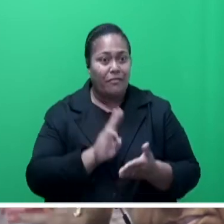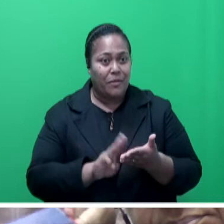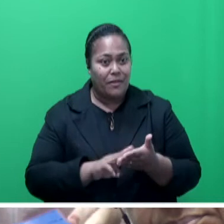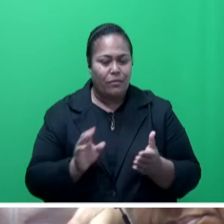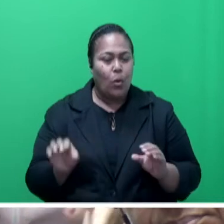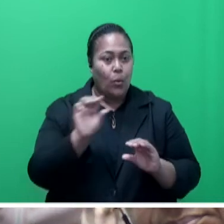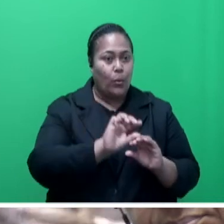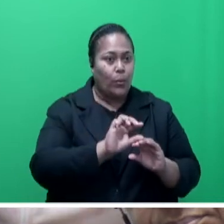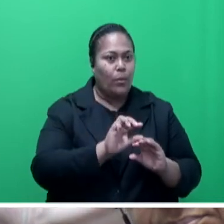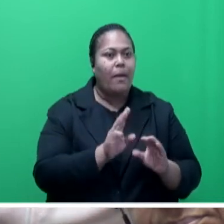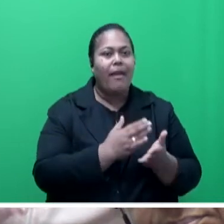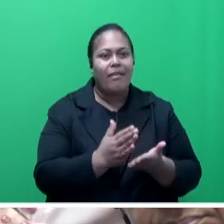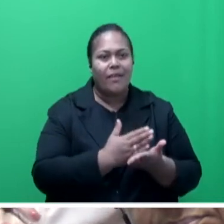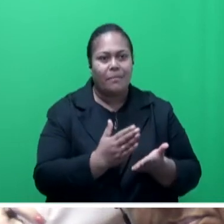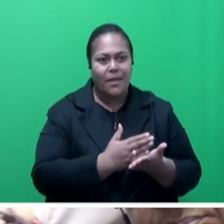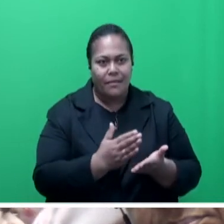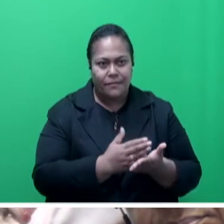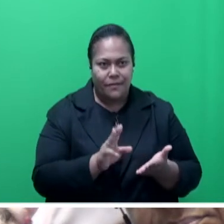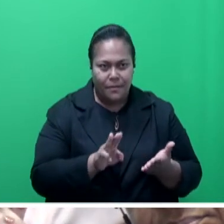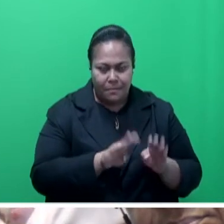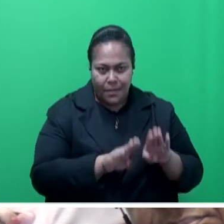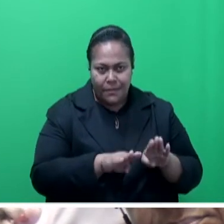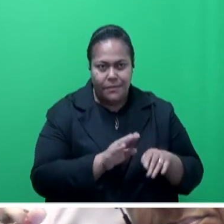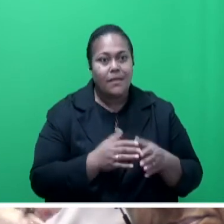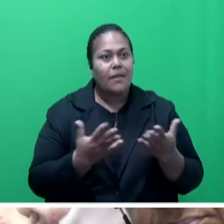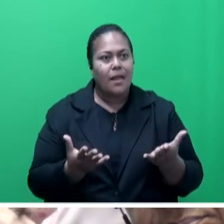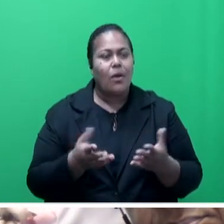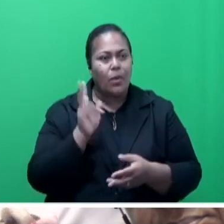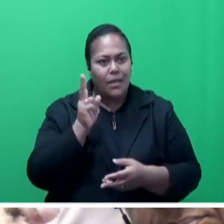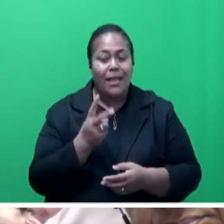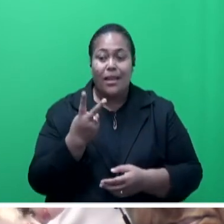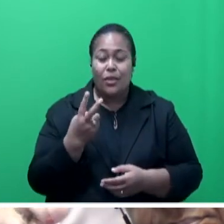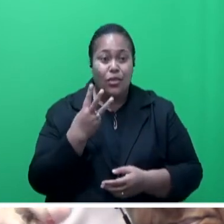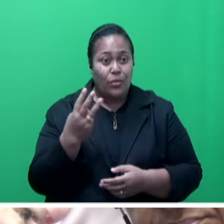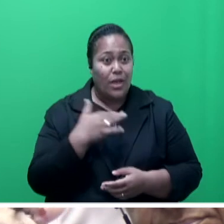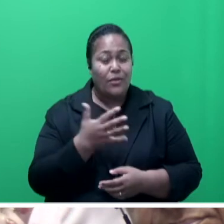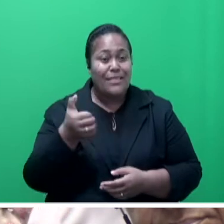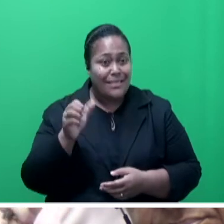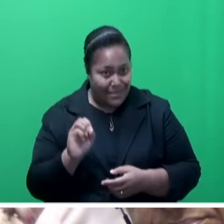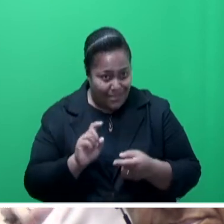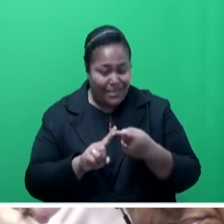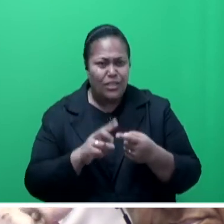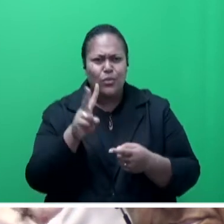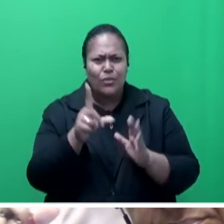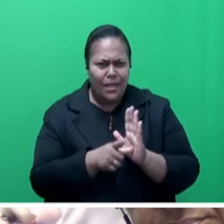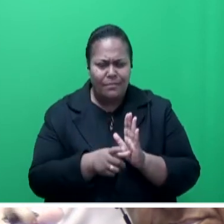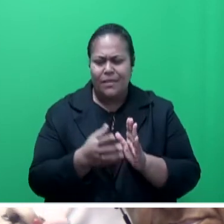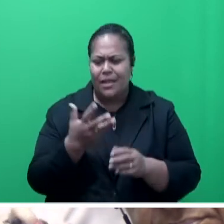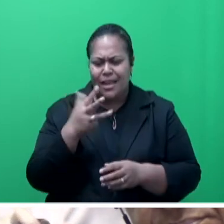system, Mr. Speaker, sir. And, of course, there are now the rounds of the $360, sorry, the $360, $50, two rounds and the $90.